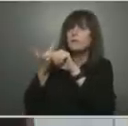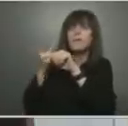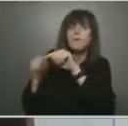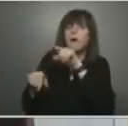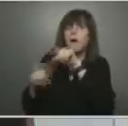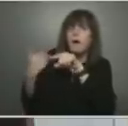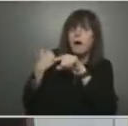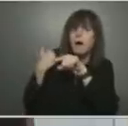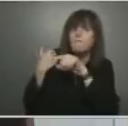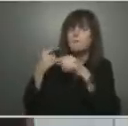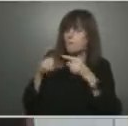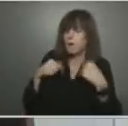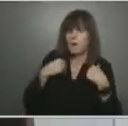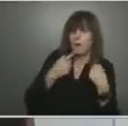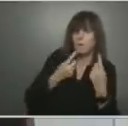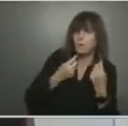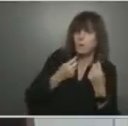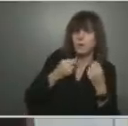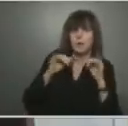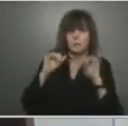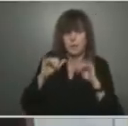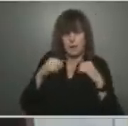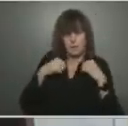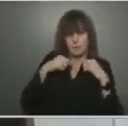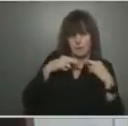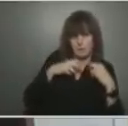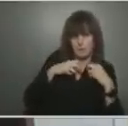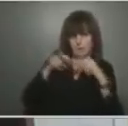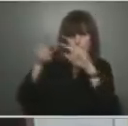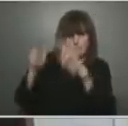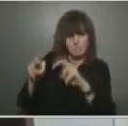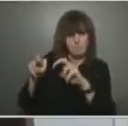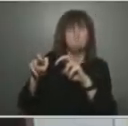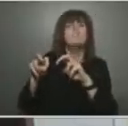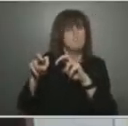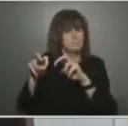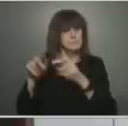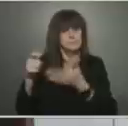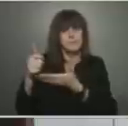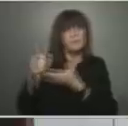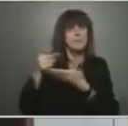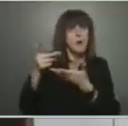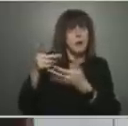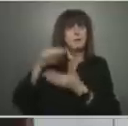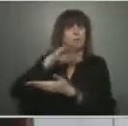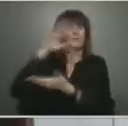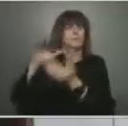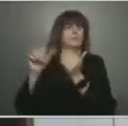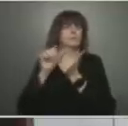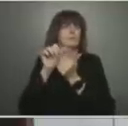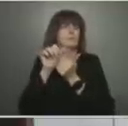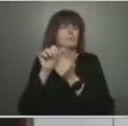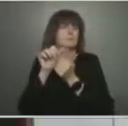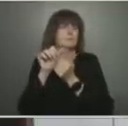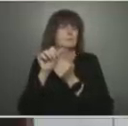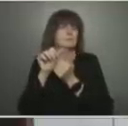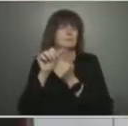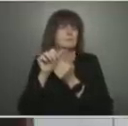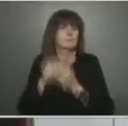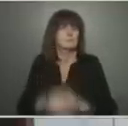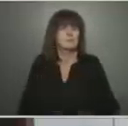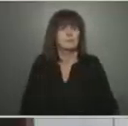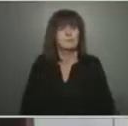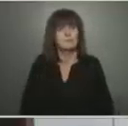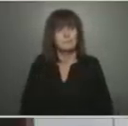and the risk of those around you. Follow up? Thank you. Thank you. So, if you're going to